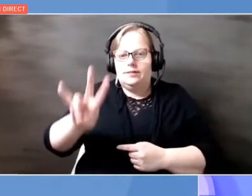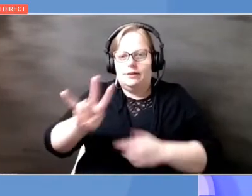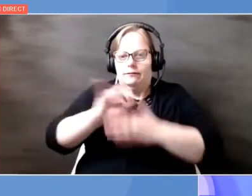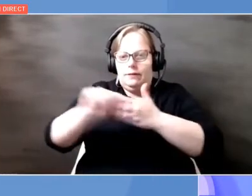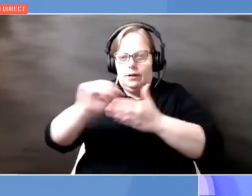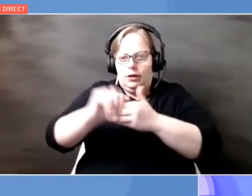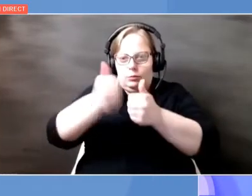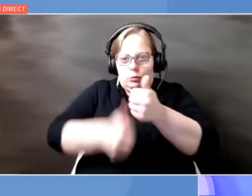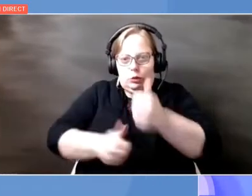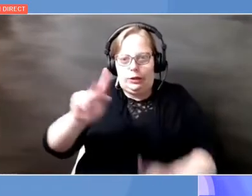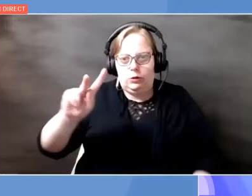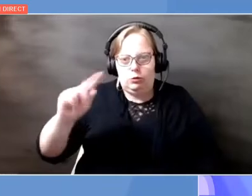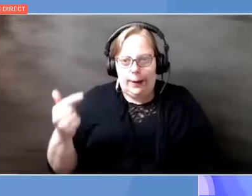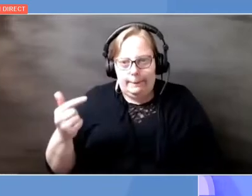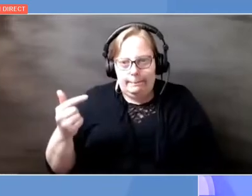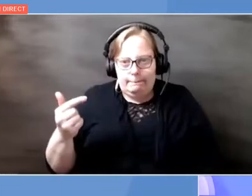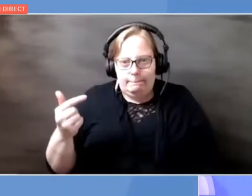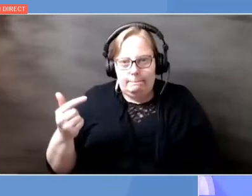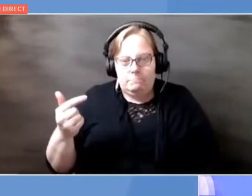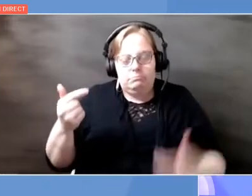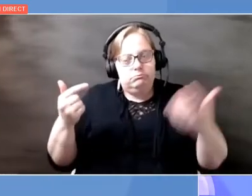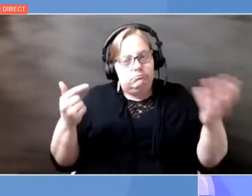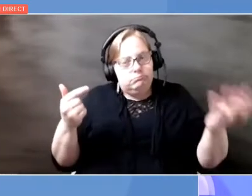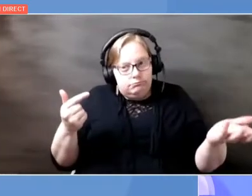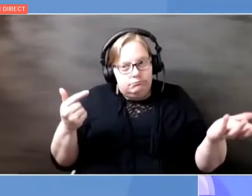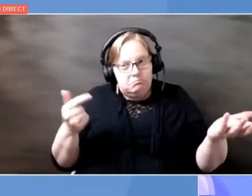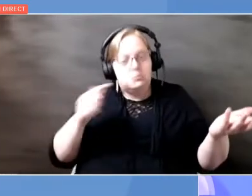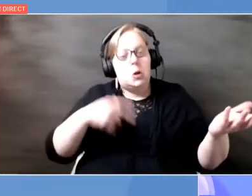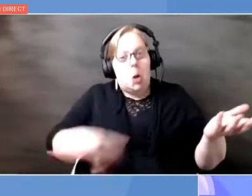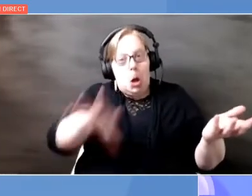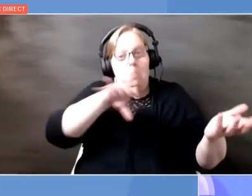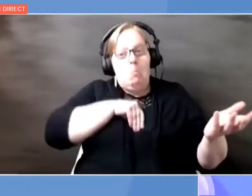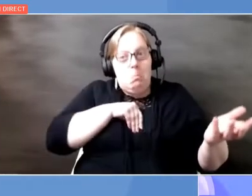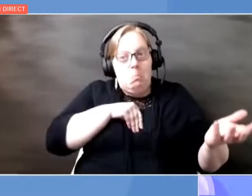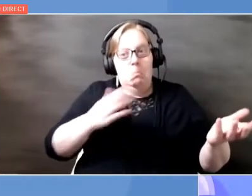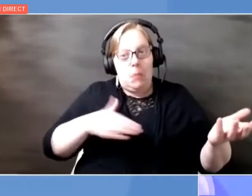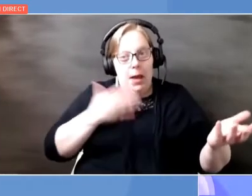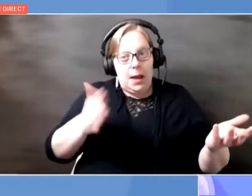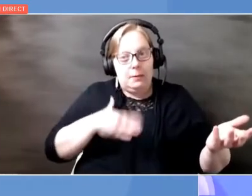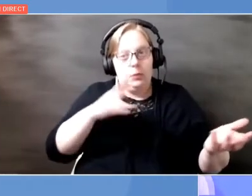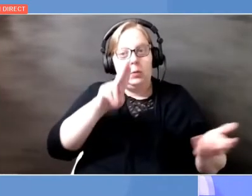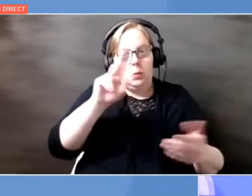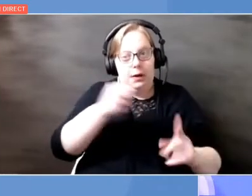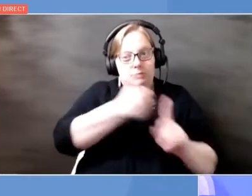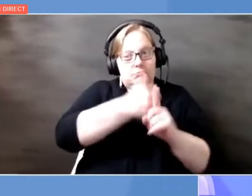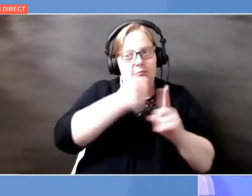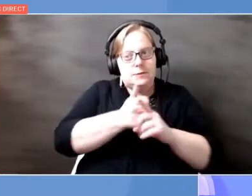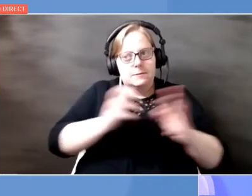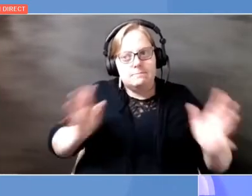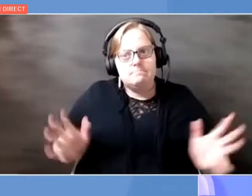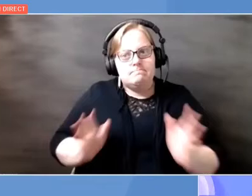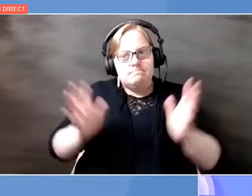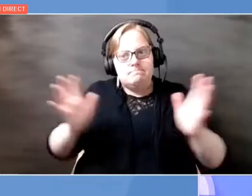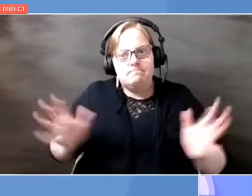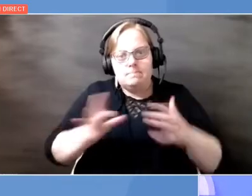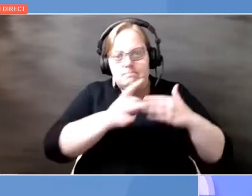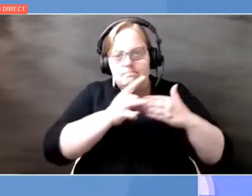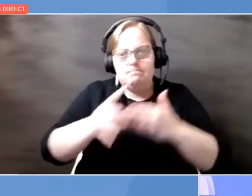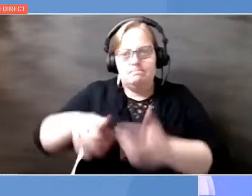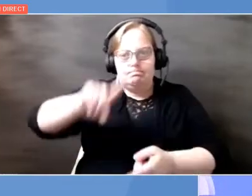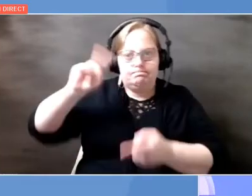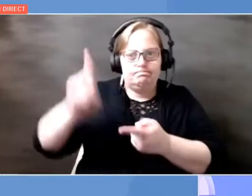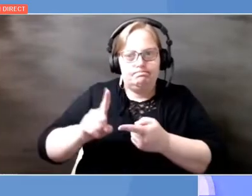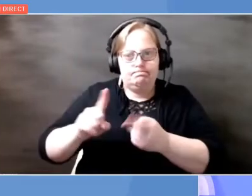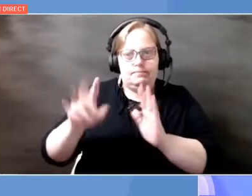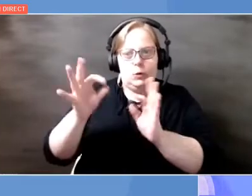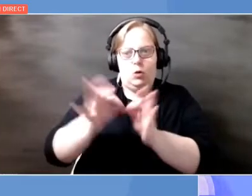and there we go. So, I'm very happy that the U.S. is pushing the way forward to decrease costs because, at